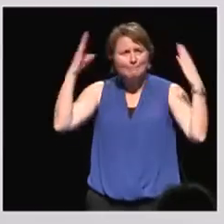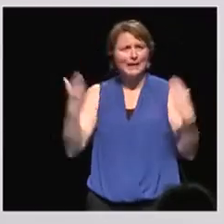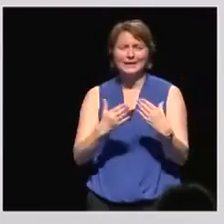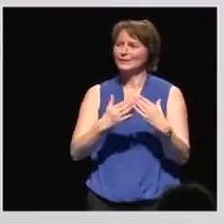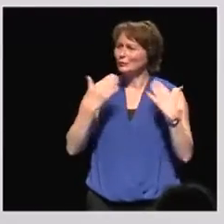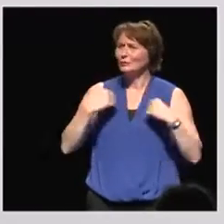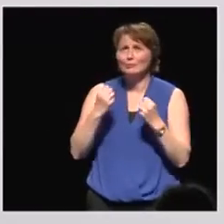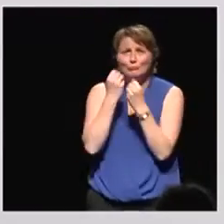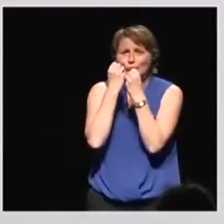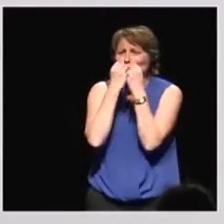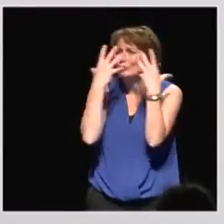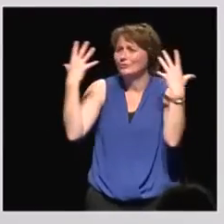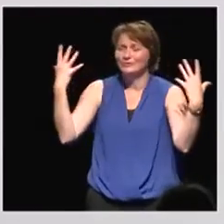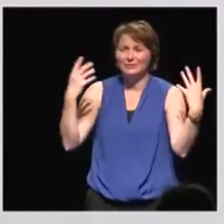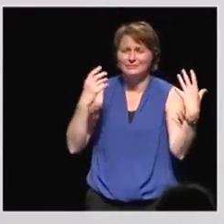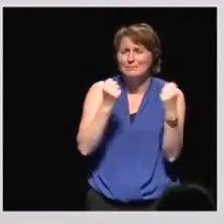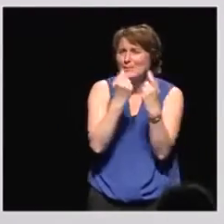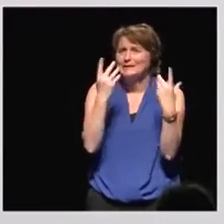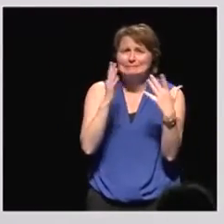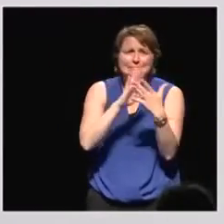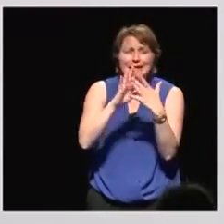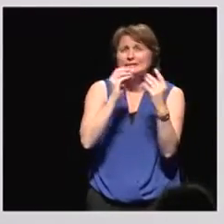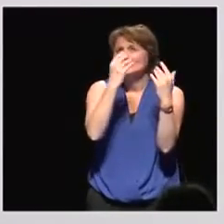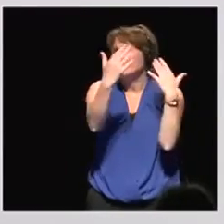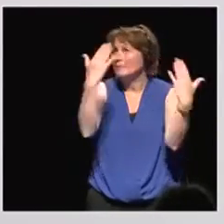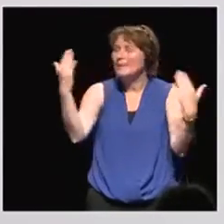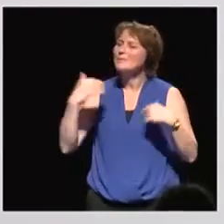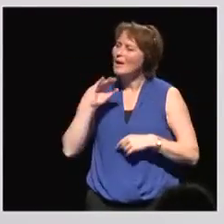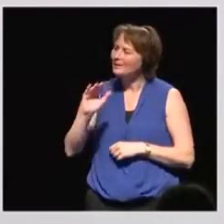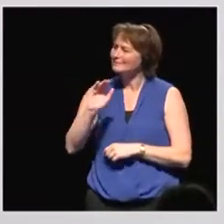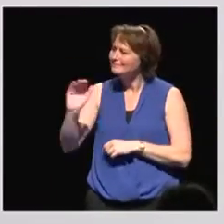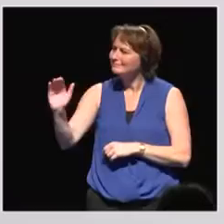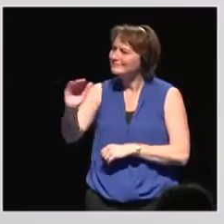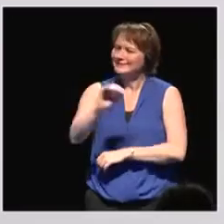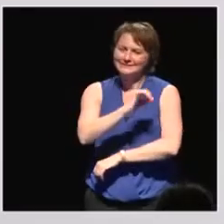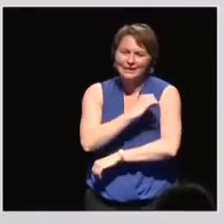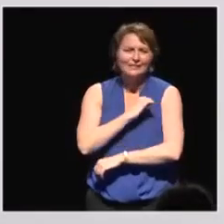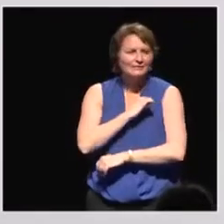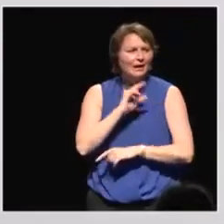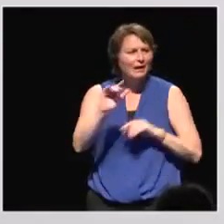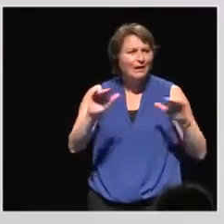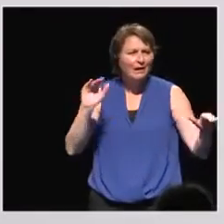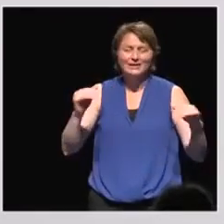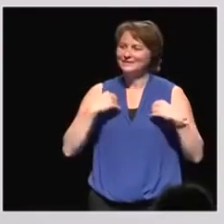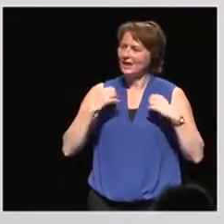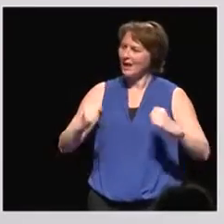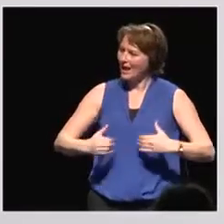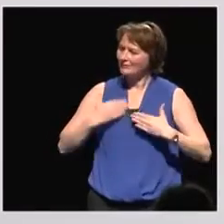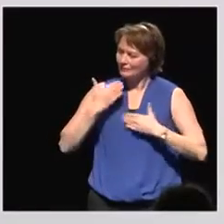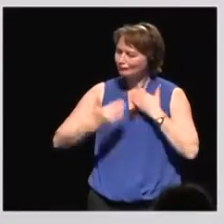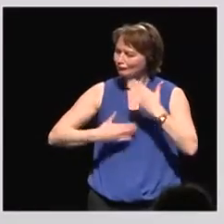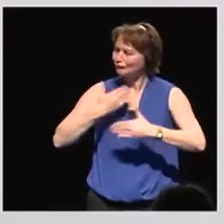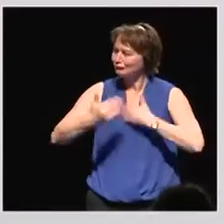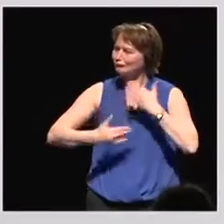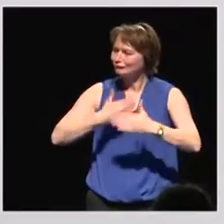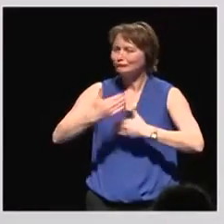lot of beauty here, we still have a lot of nice things, and I think that we need to remind each other as well that there are still, the life still goes on, we